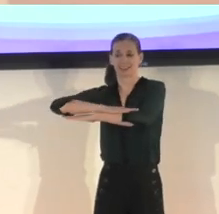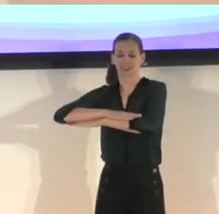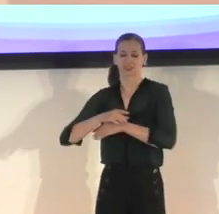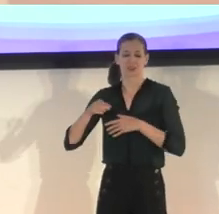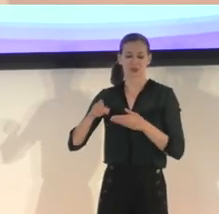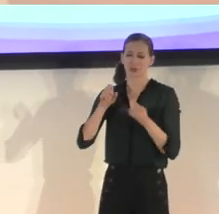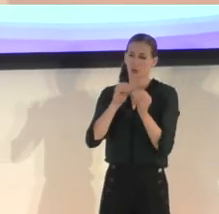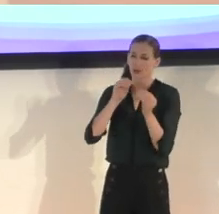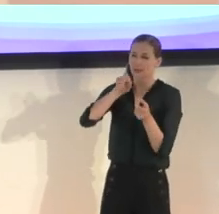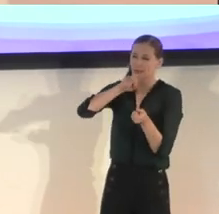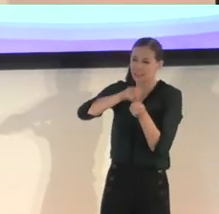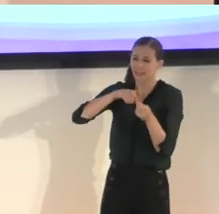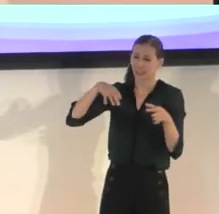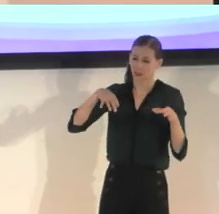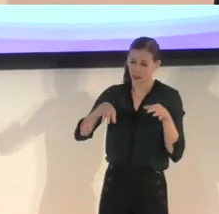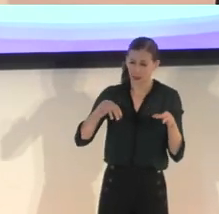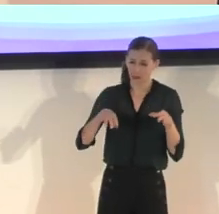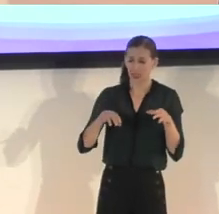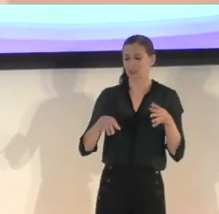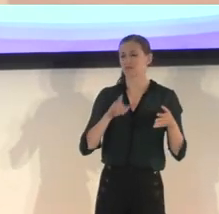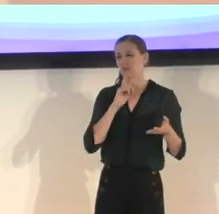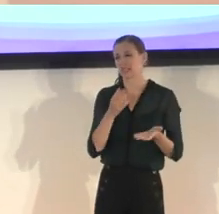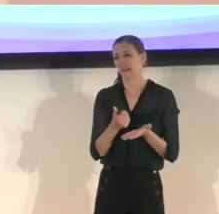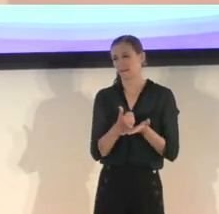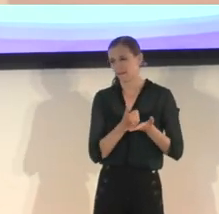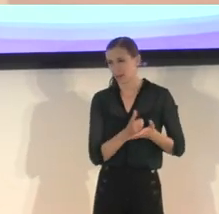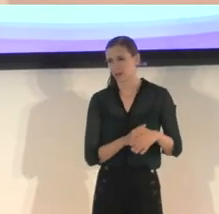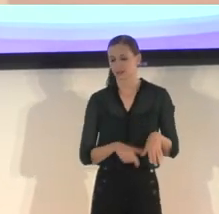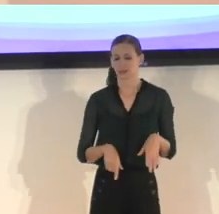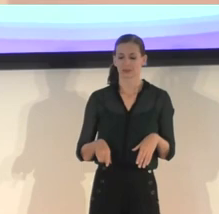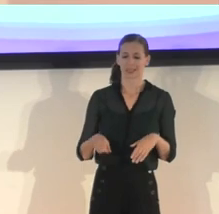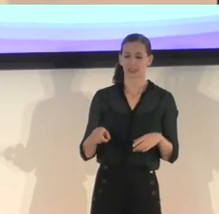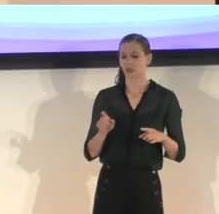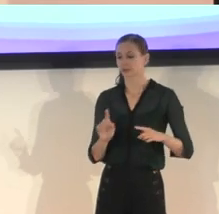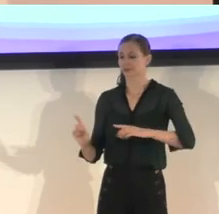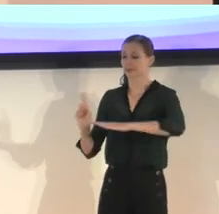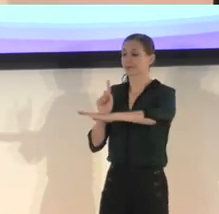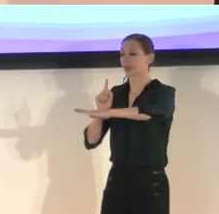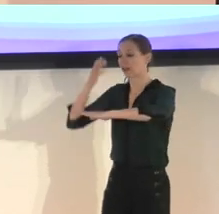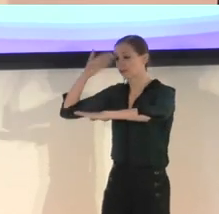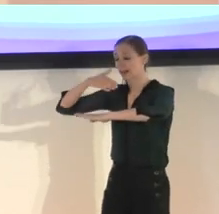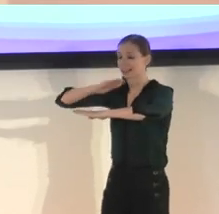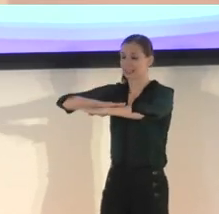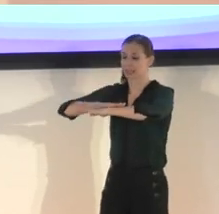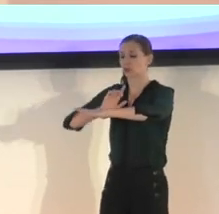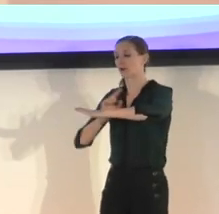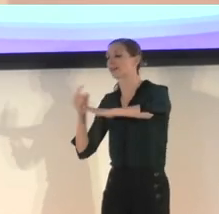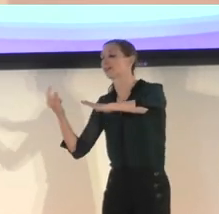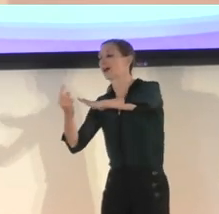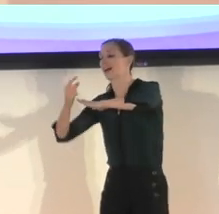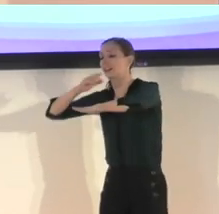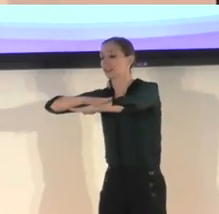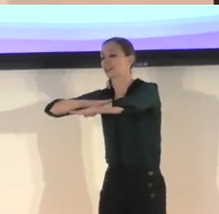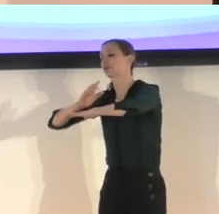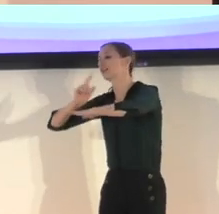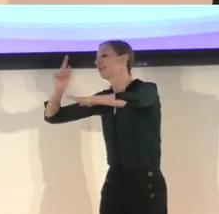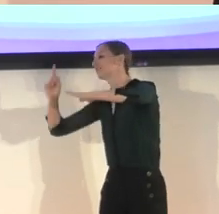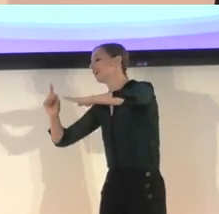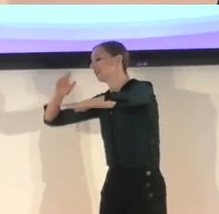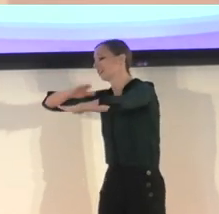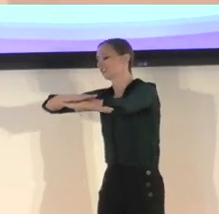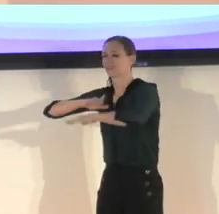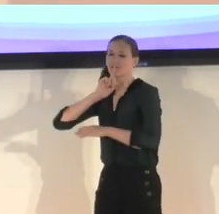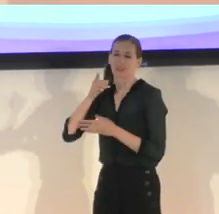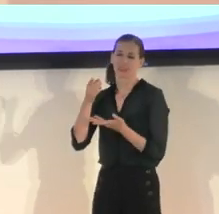letting them know they're behind something or letting them know they're in front or to the side, that's way more helpful and can help them navigate the game without